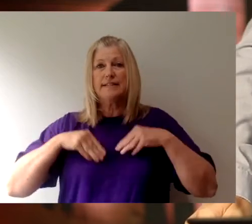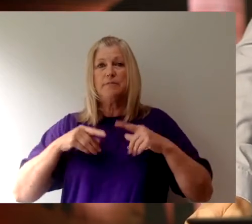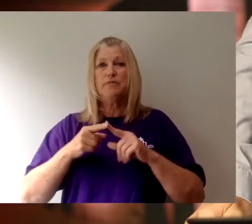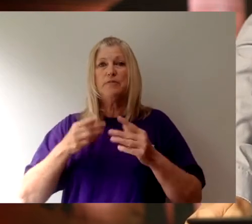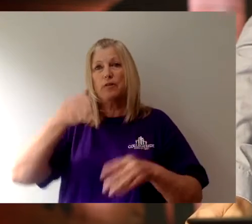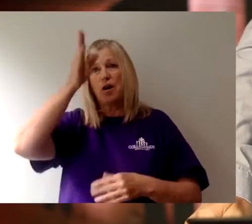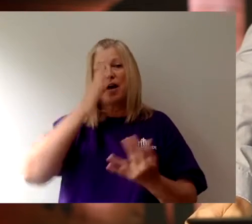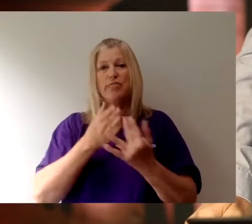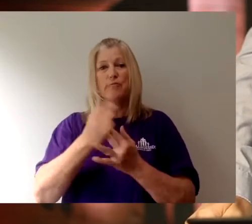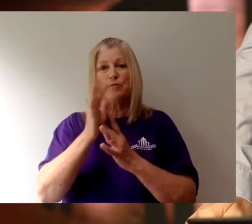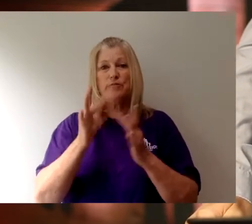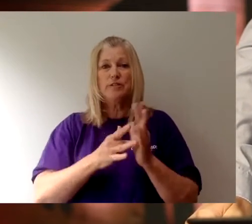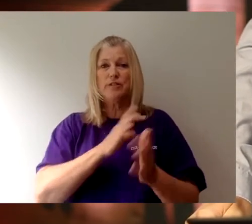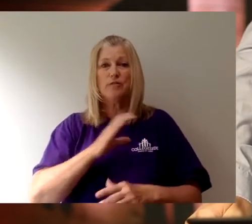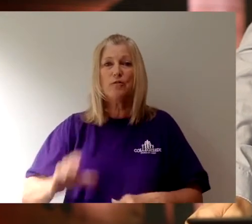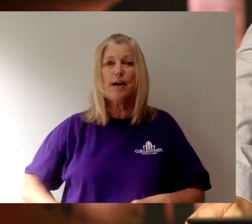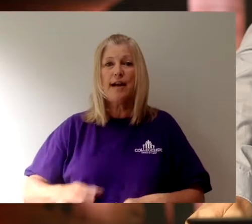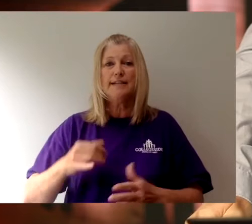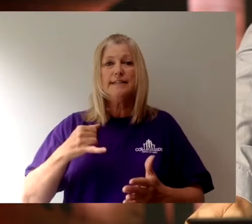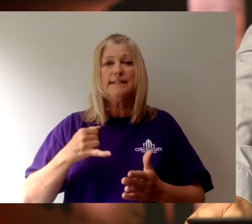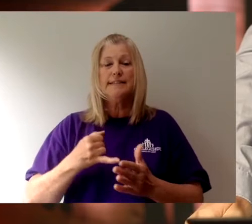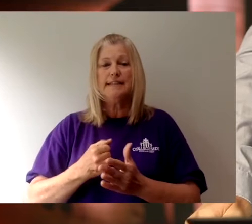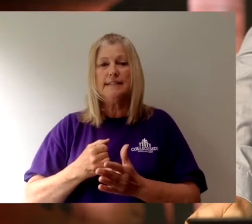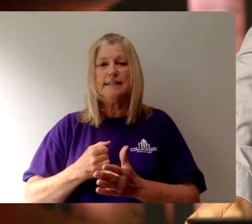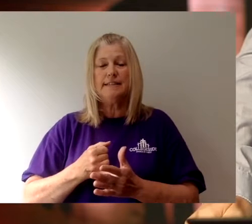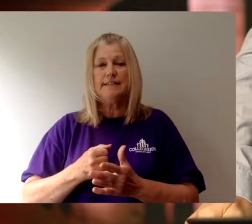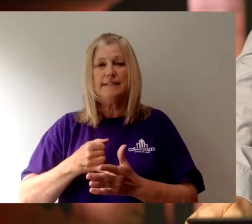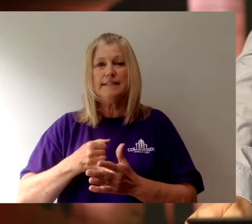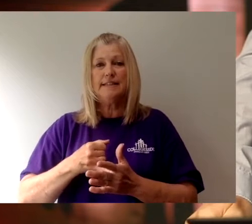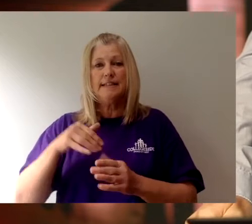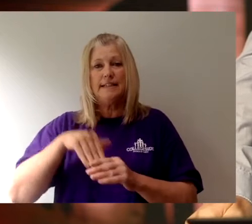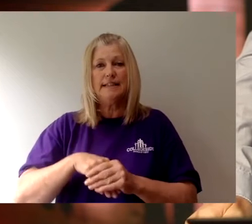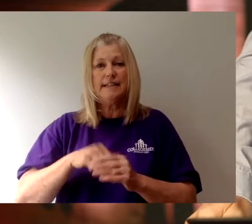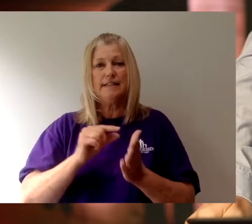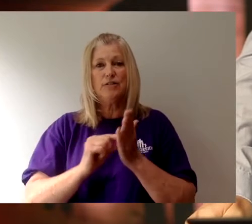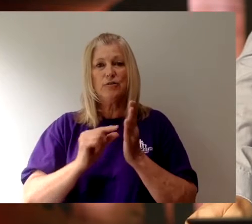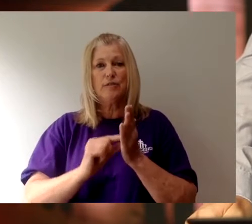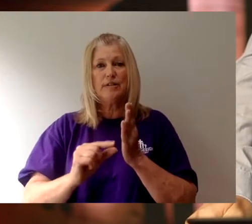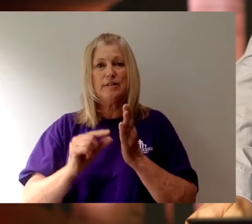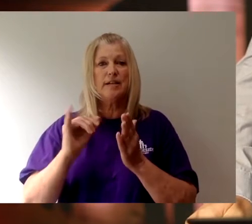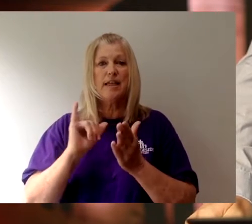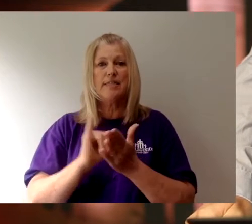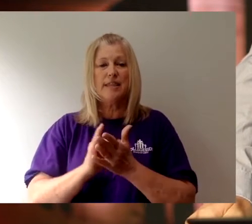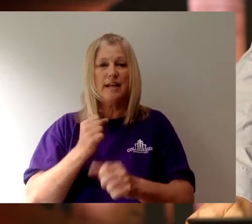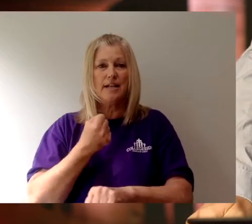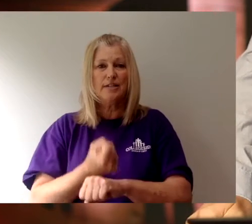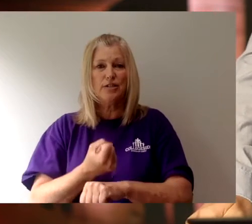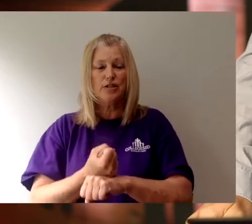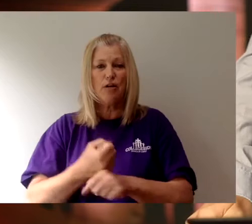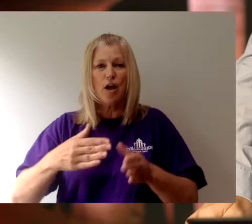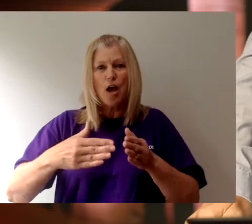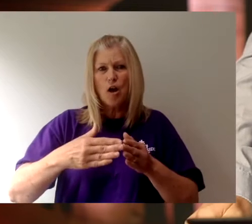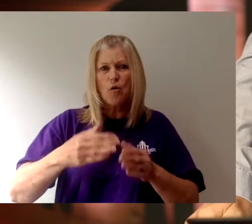through Jesus Christ. For it stands in Scripture, Behold, I'm laying in Zion a stone, a